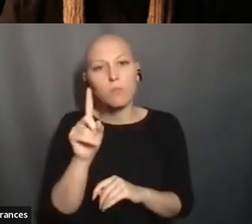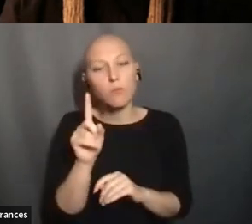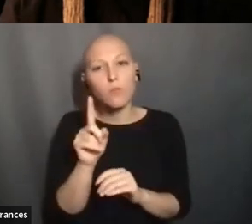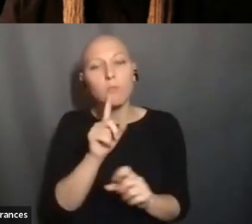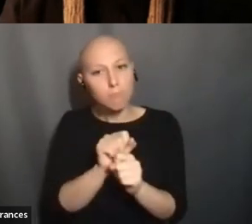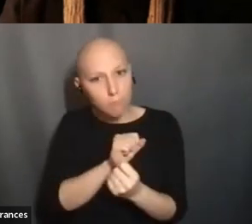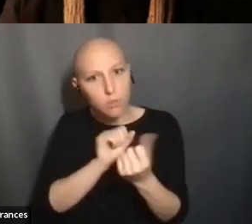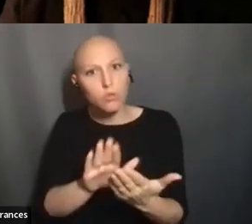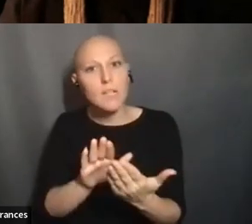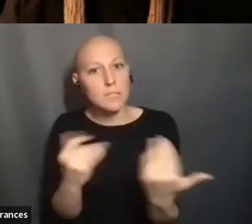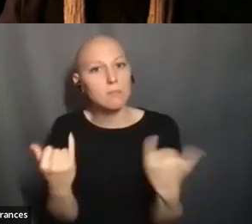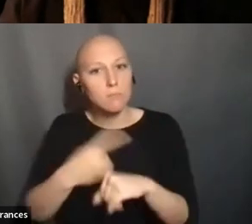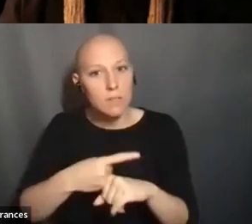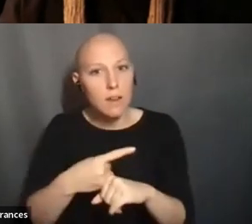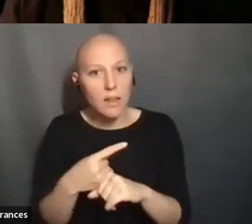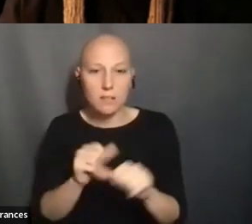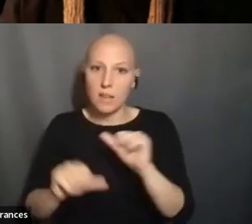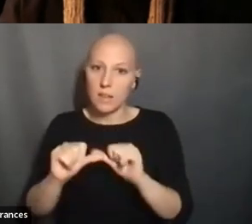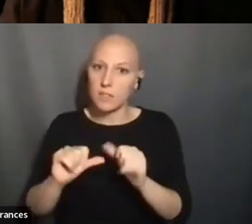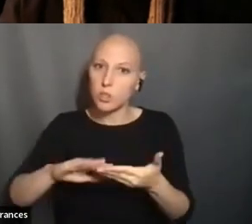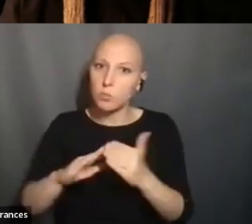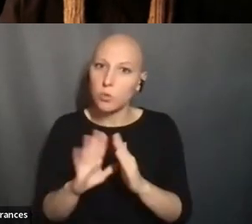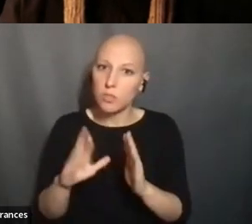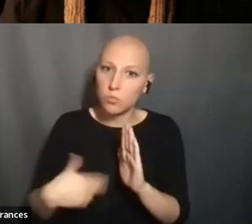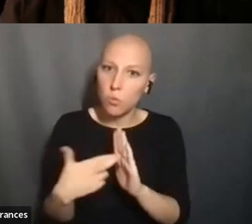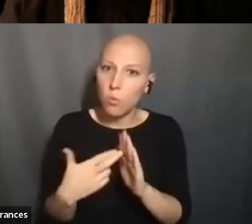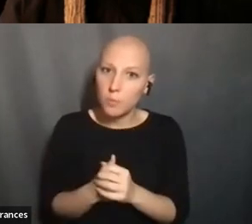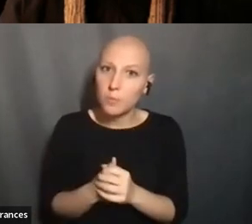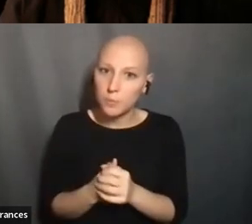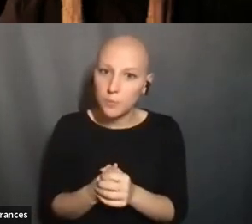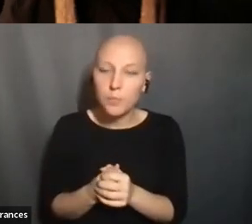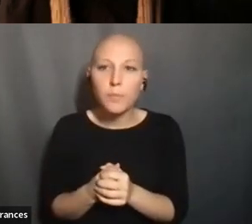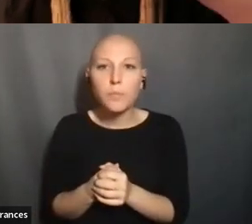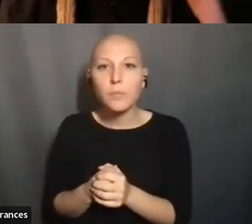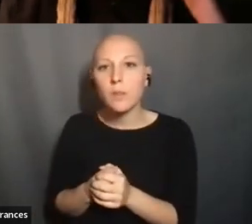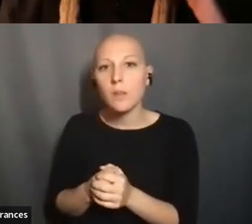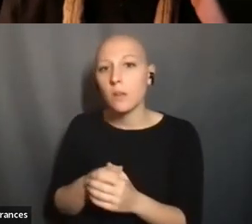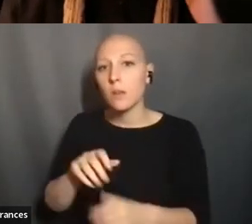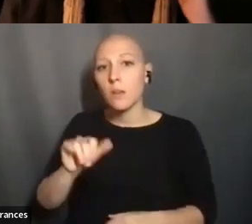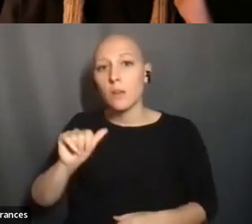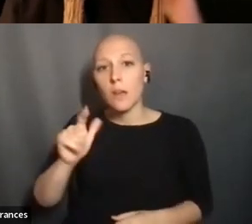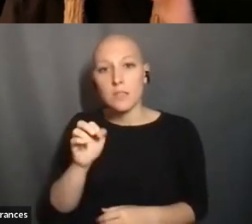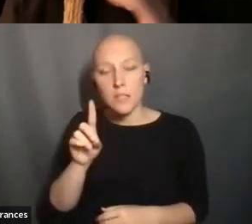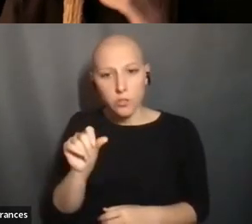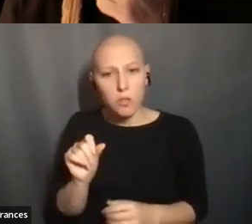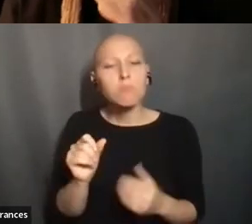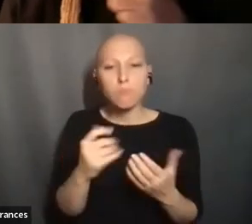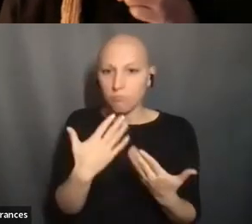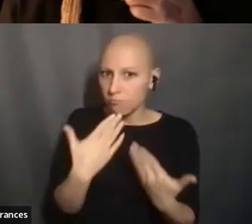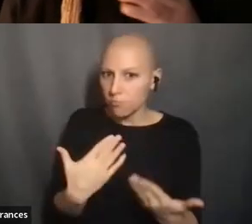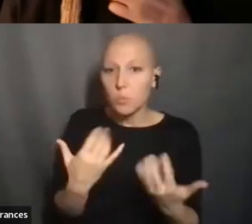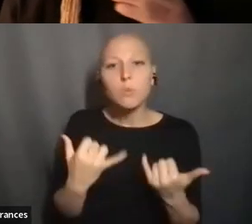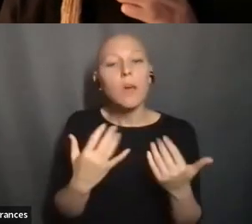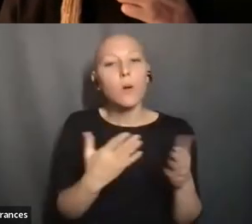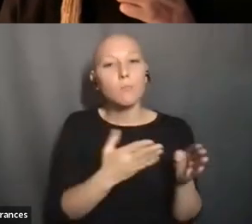THANK YOU SO MUCH. SO SHIFTING GEARS A LITTLE BIT, WE HAVE TWO QUESTIONS THAT I'M GOING TO KIND OF, I'M GOING TO COMBINE. AND THEY REALLY LOOK,